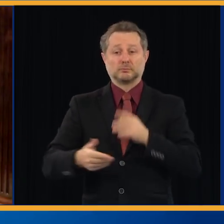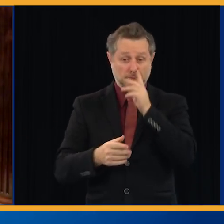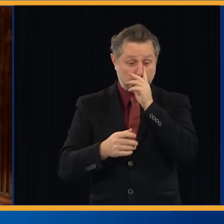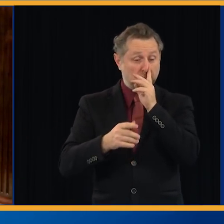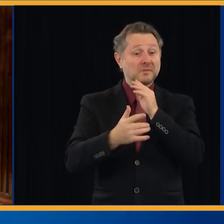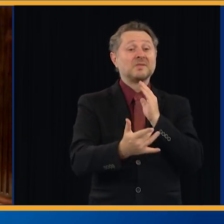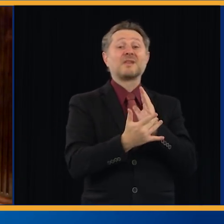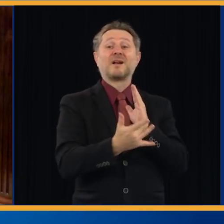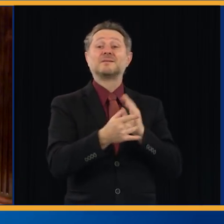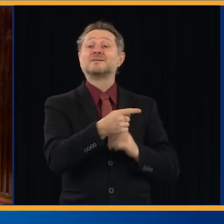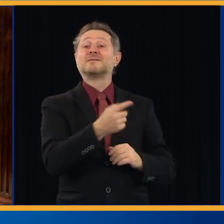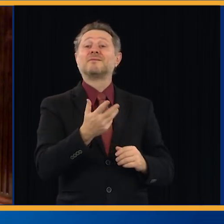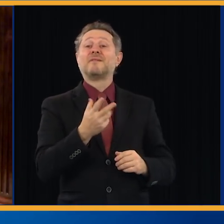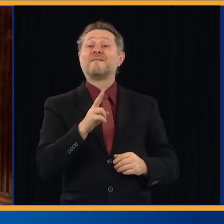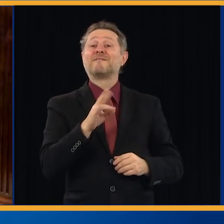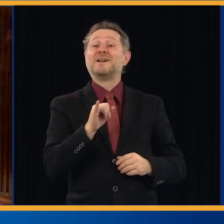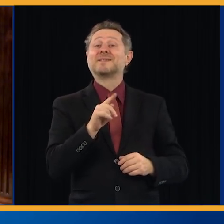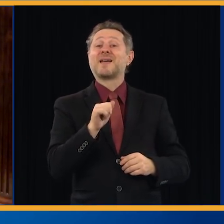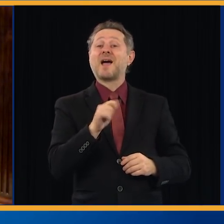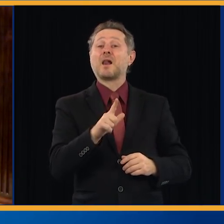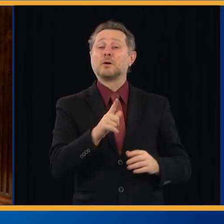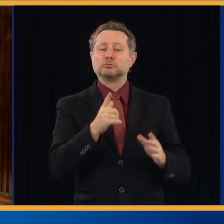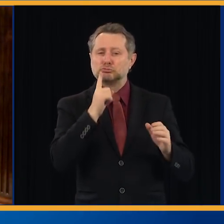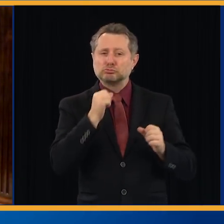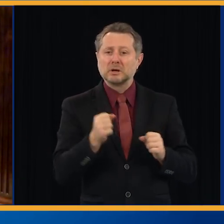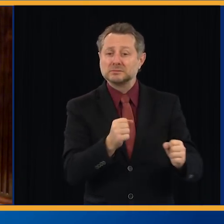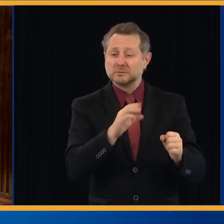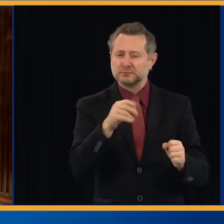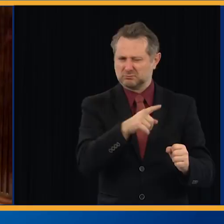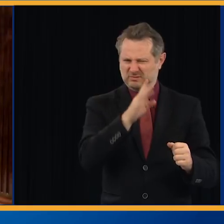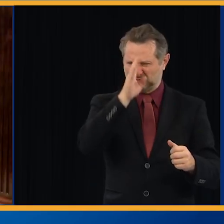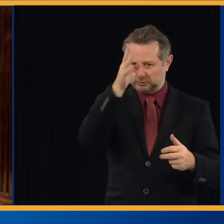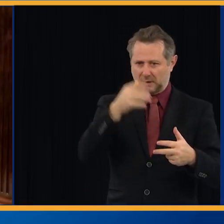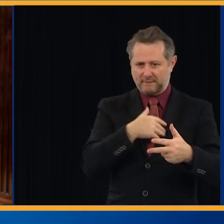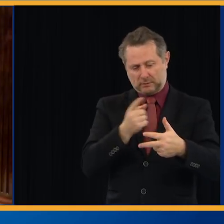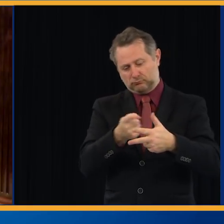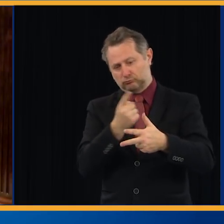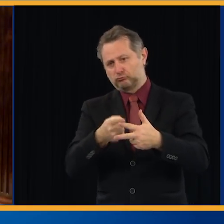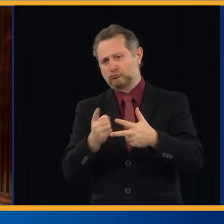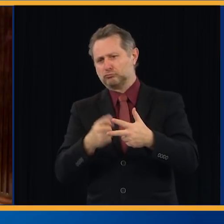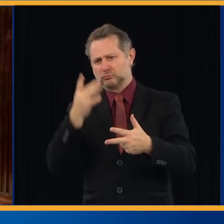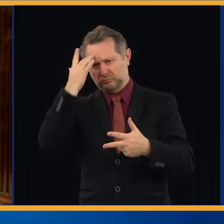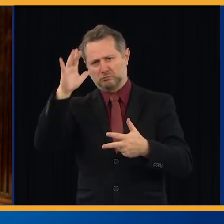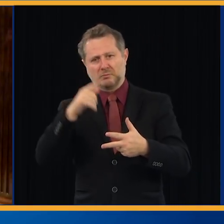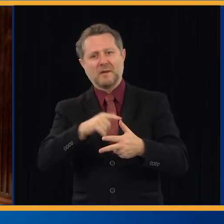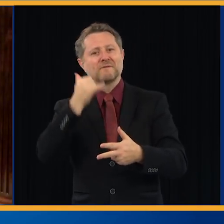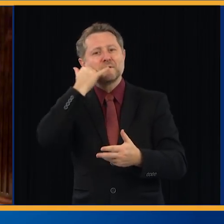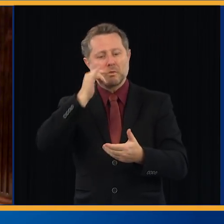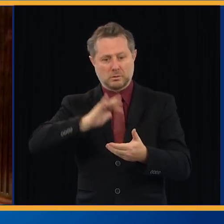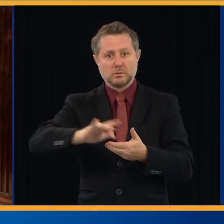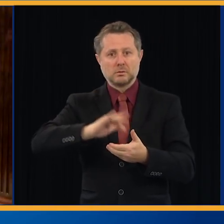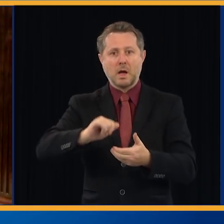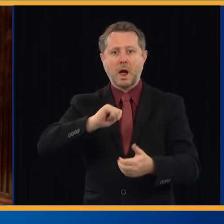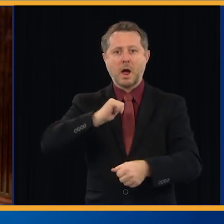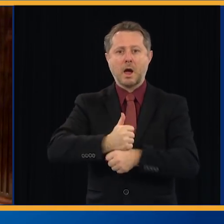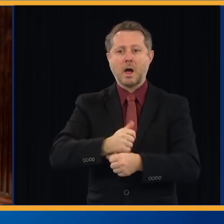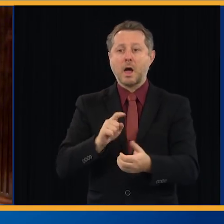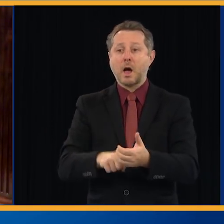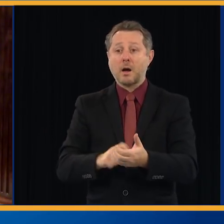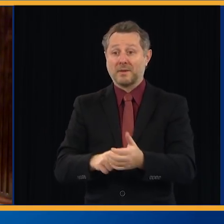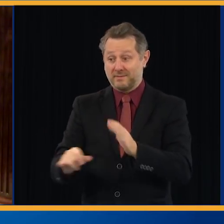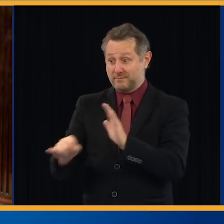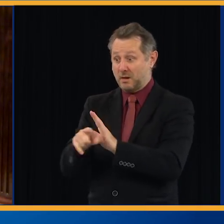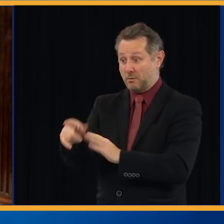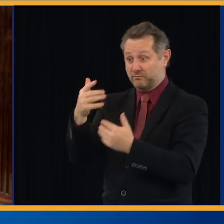apps. The first will help contact tracers find information and data quickly. The second will help the public